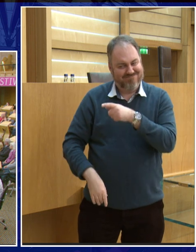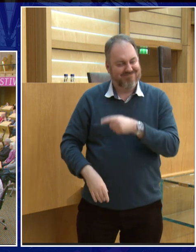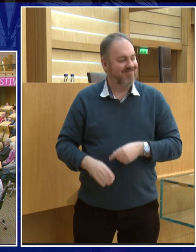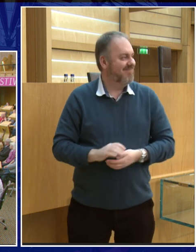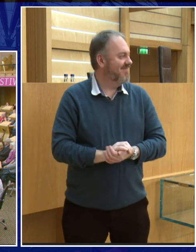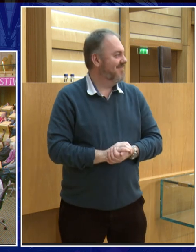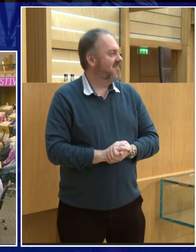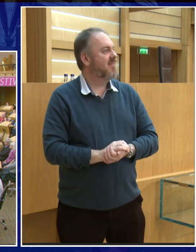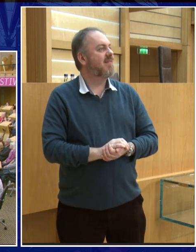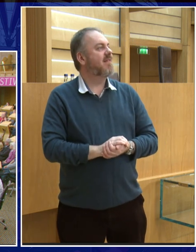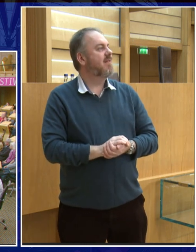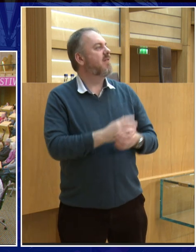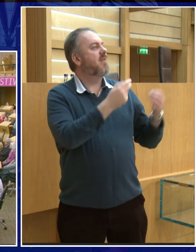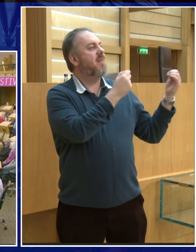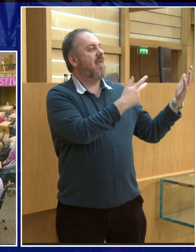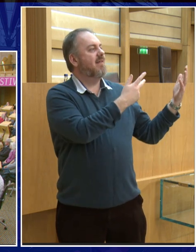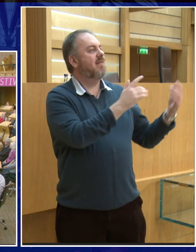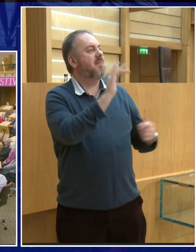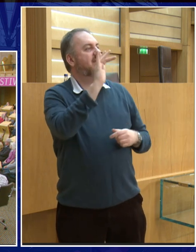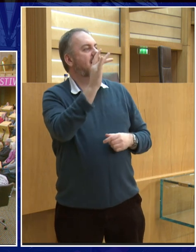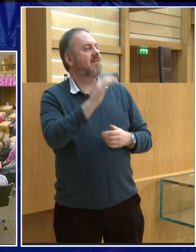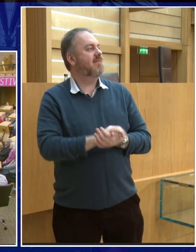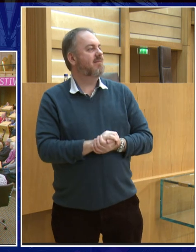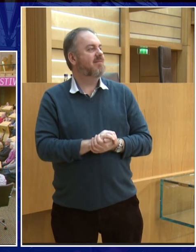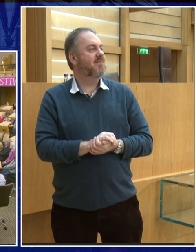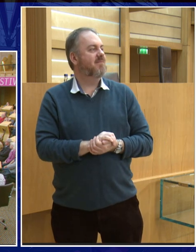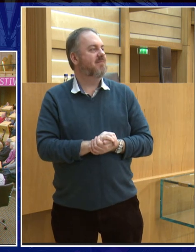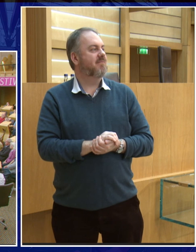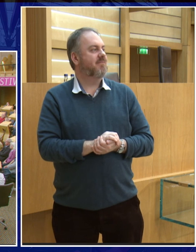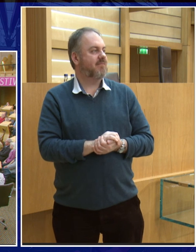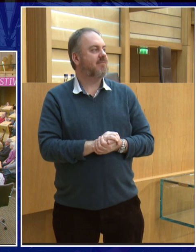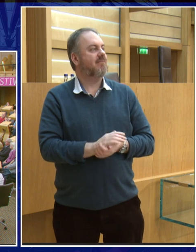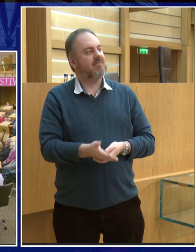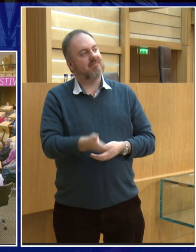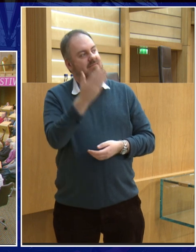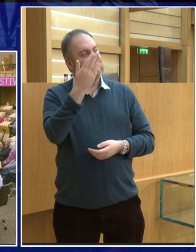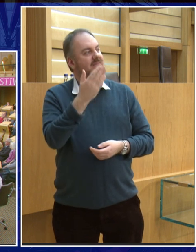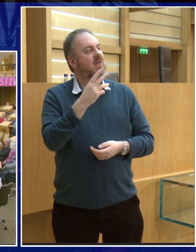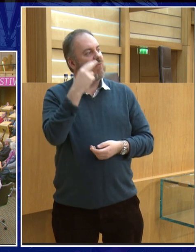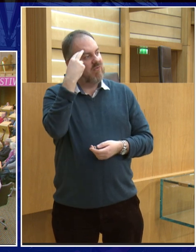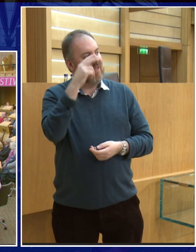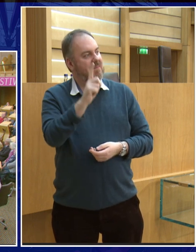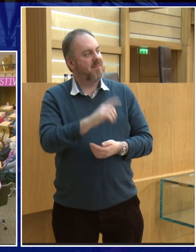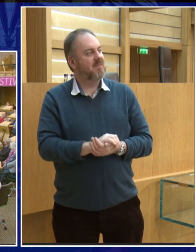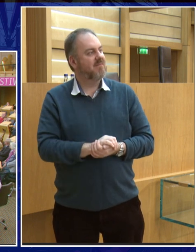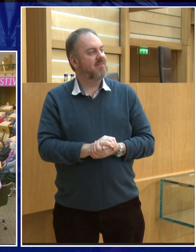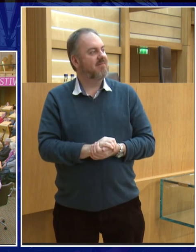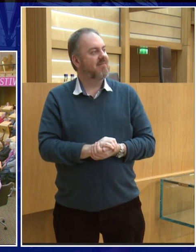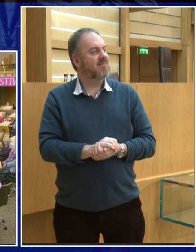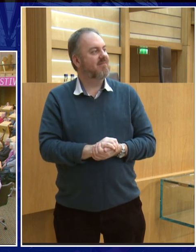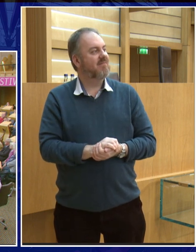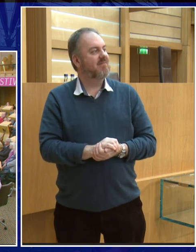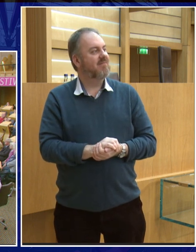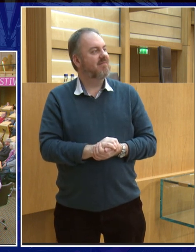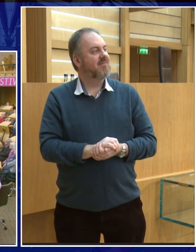end up with ten eight please where are you? Just right, you stand up and what's your name? Is your microphone